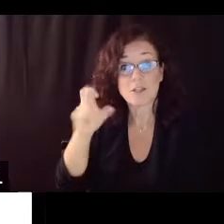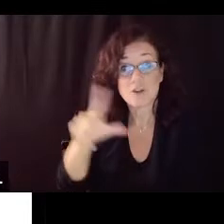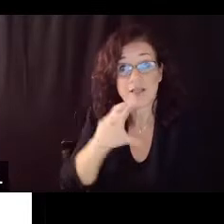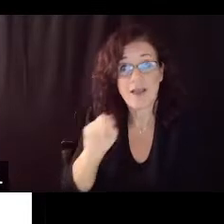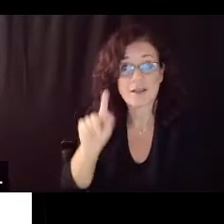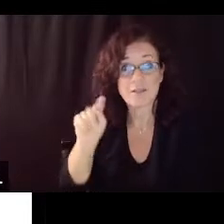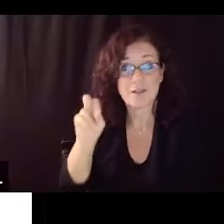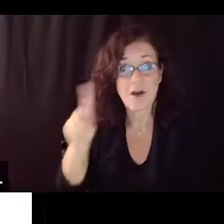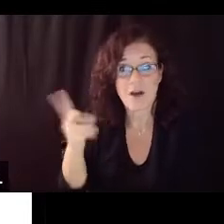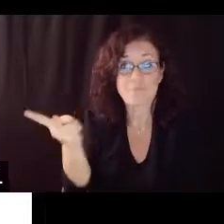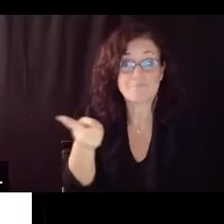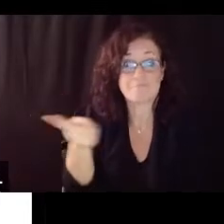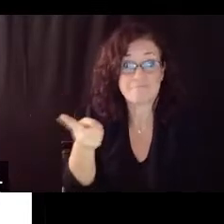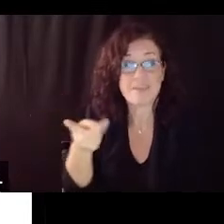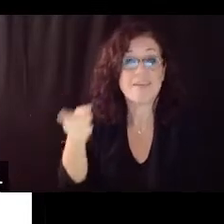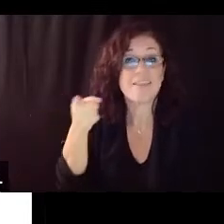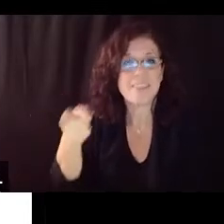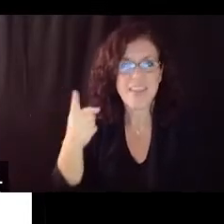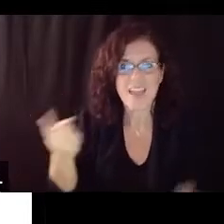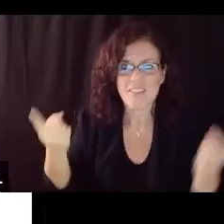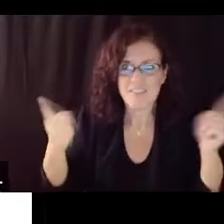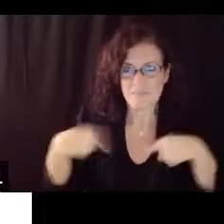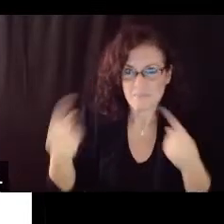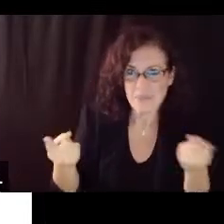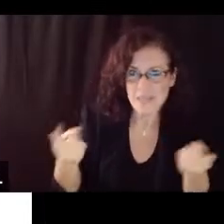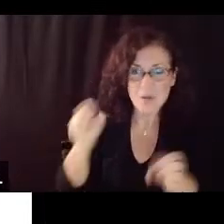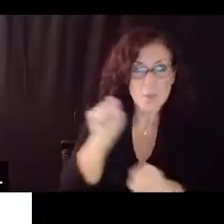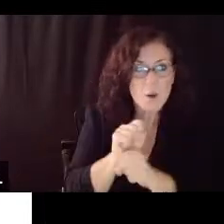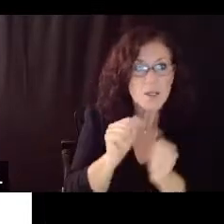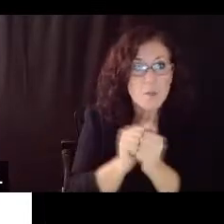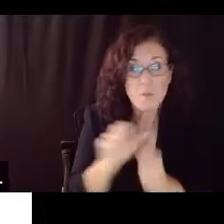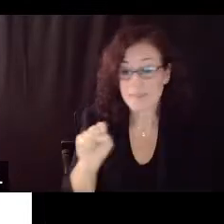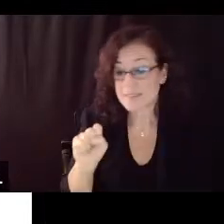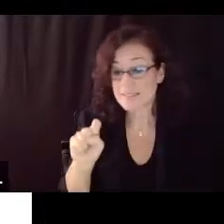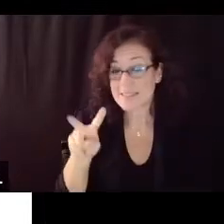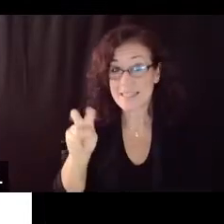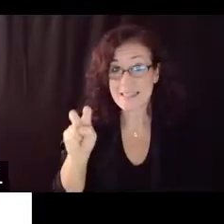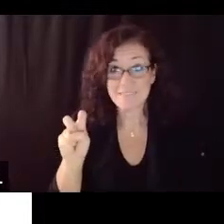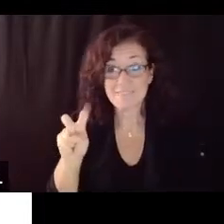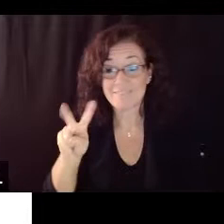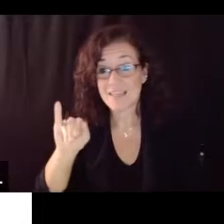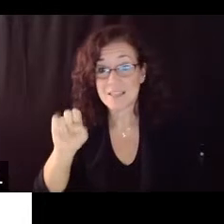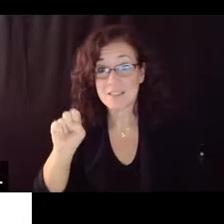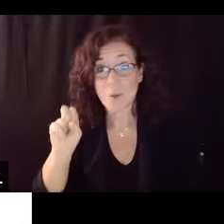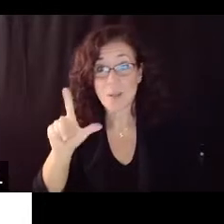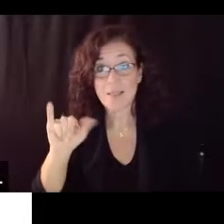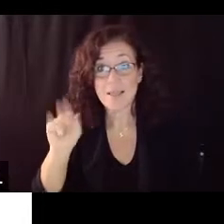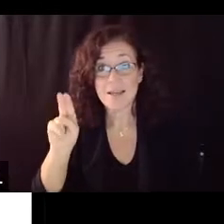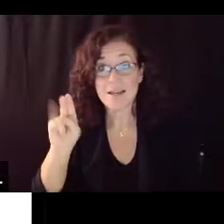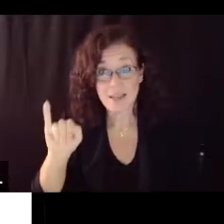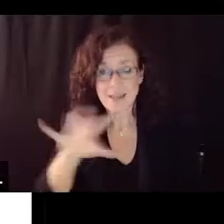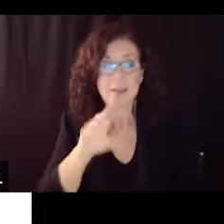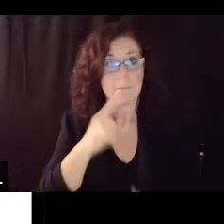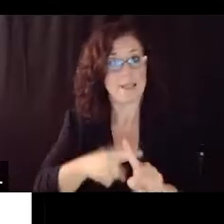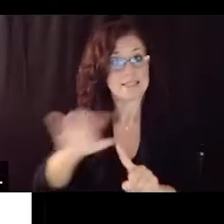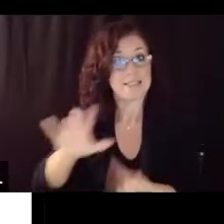they've been doing with uh steve vissellini and his team as we prepare our schools to open